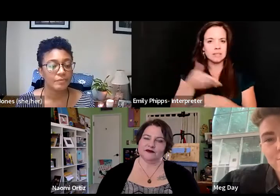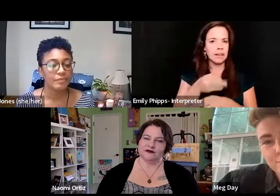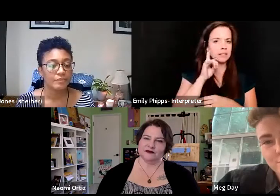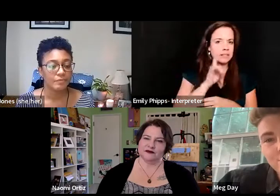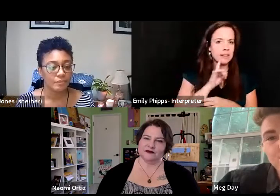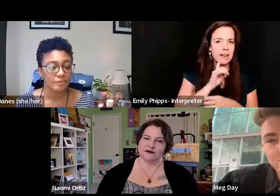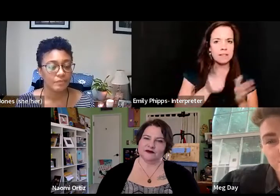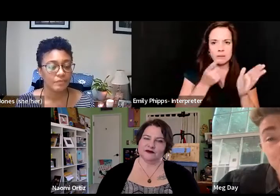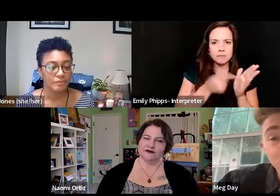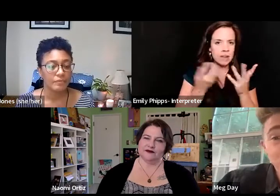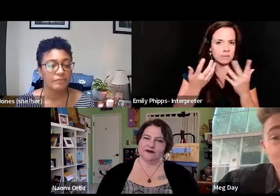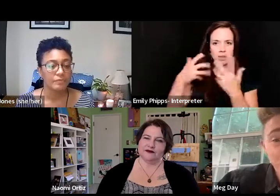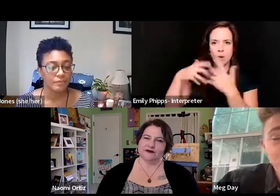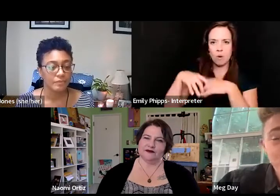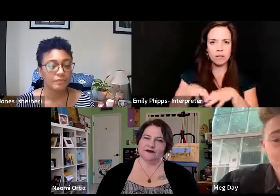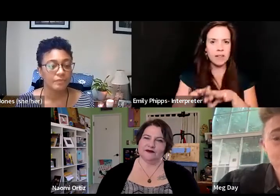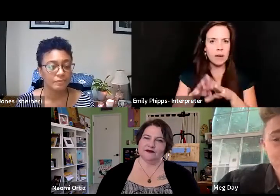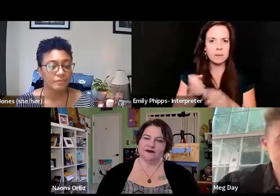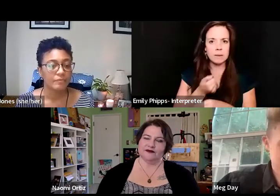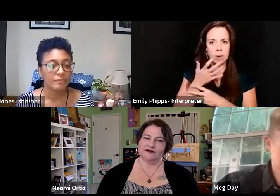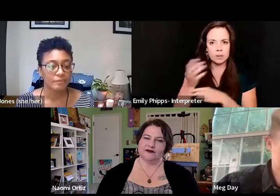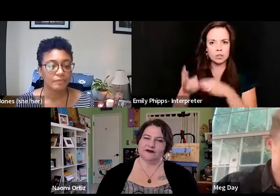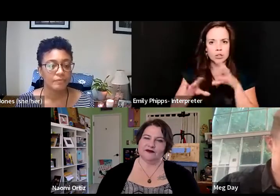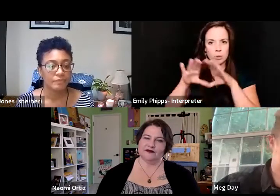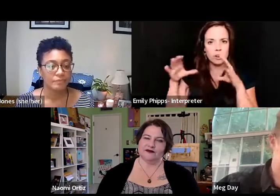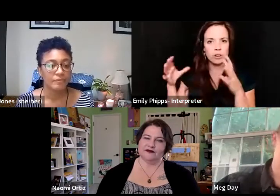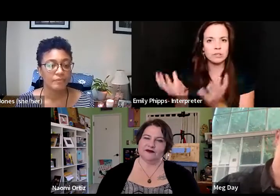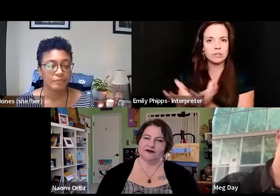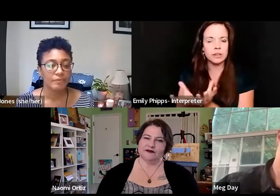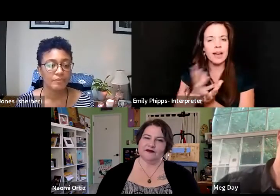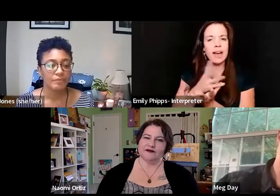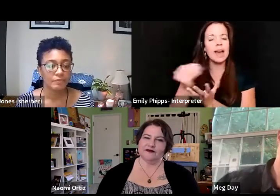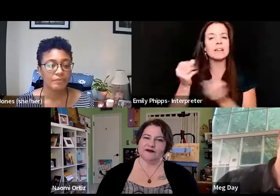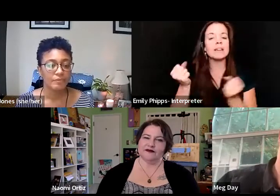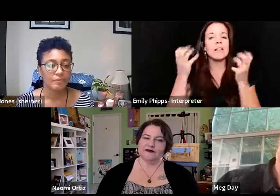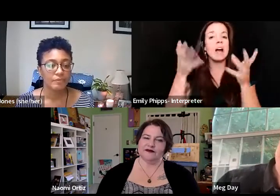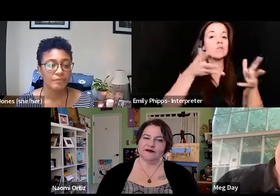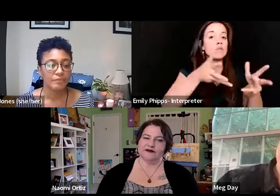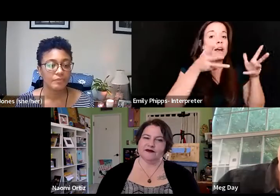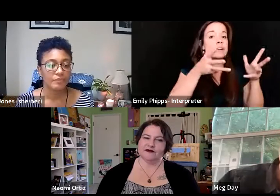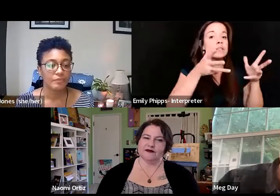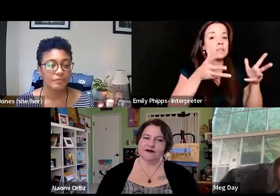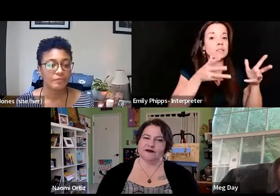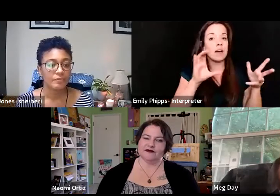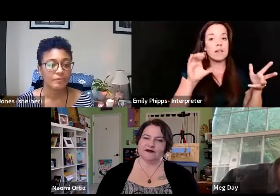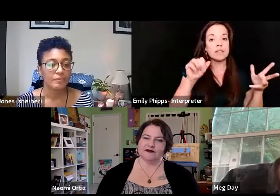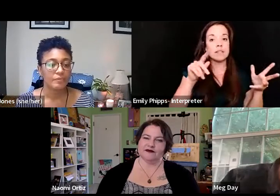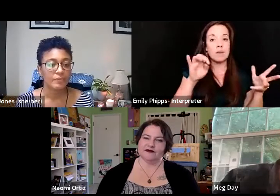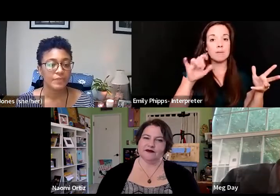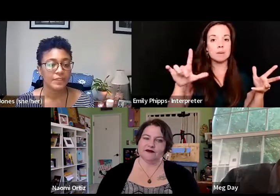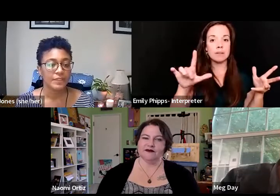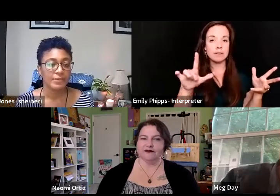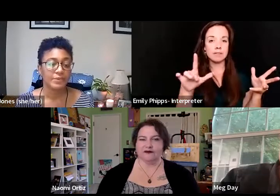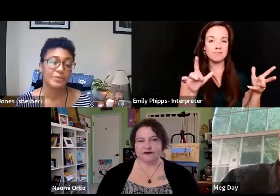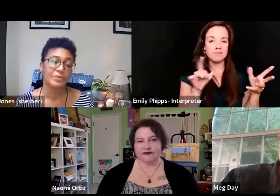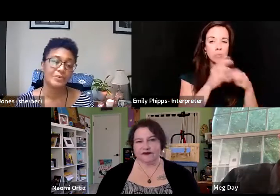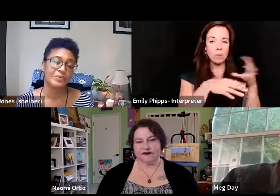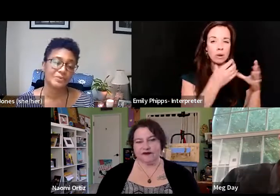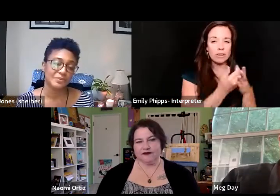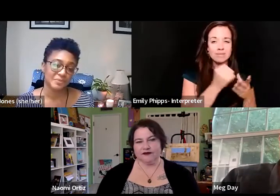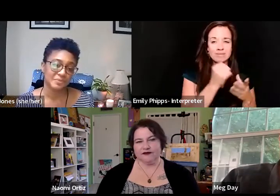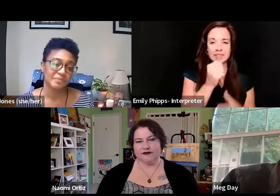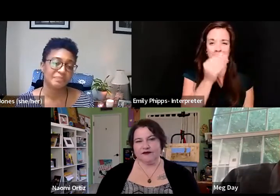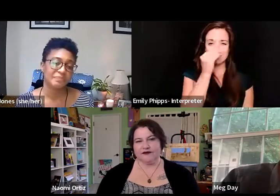overlapping poetry world. And a lot of the rest of the capital P poetry world does not know or give a shit, you know.